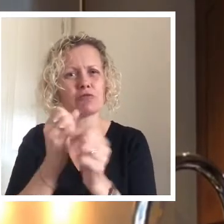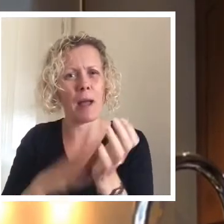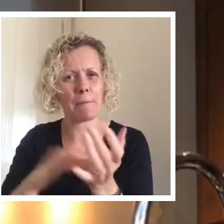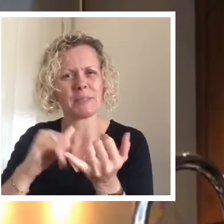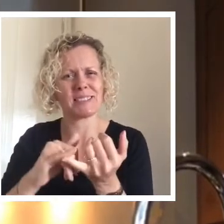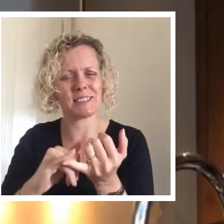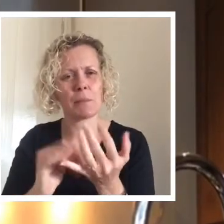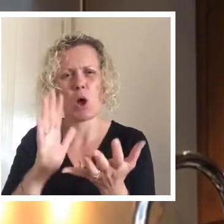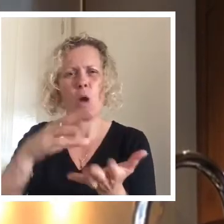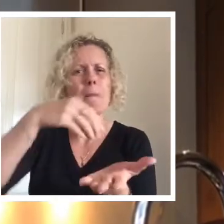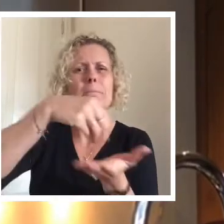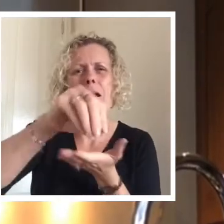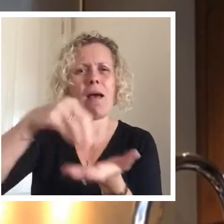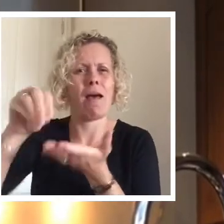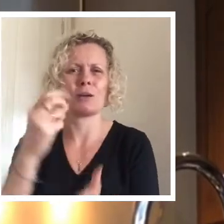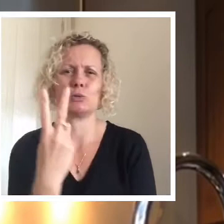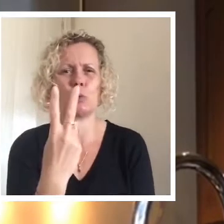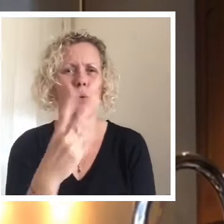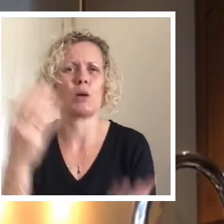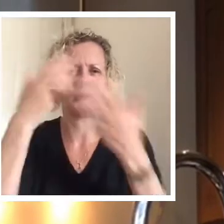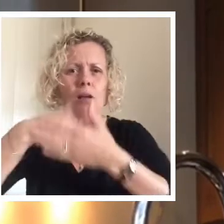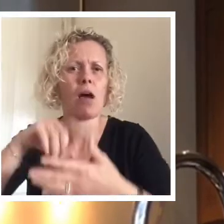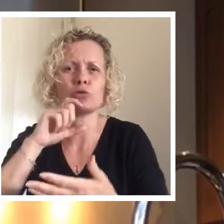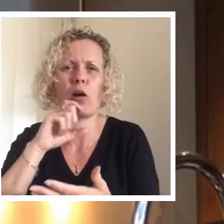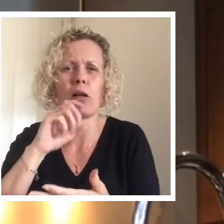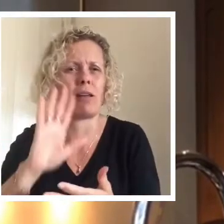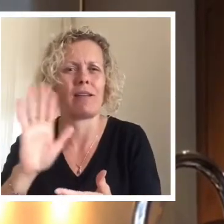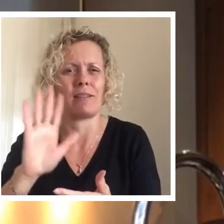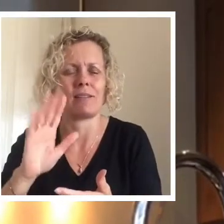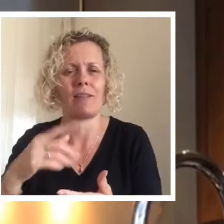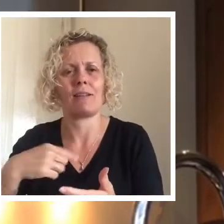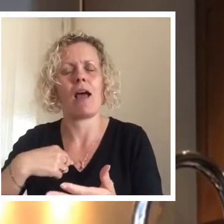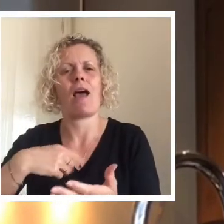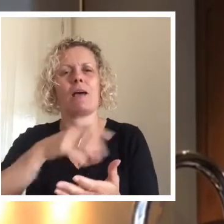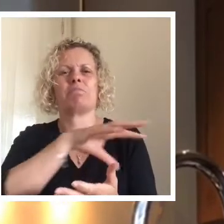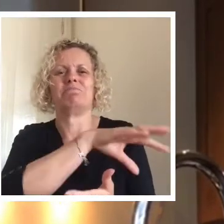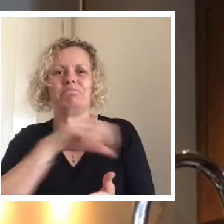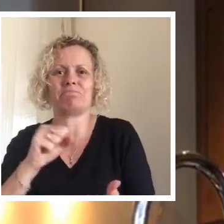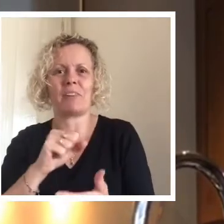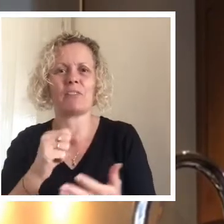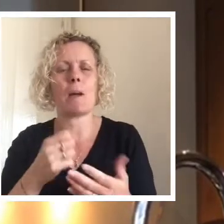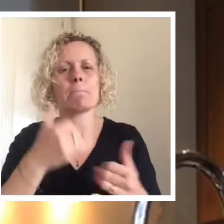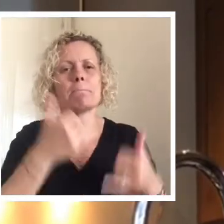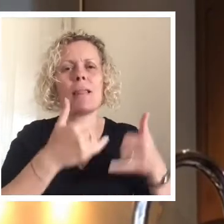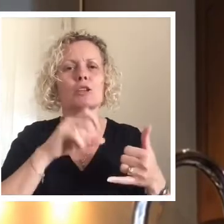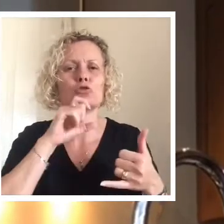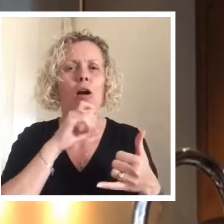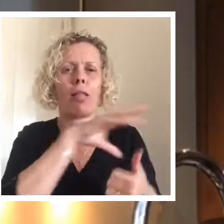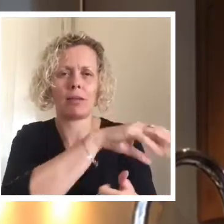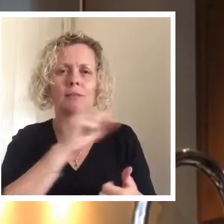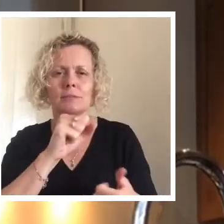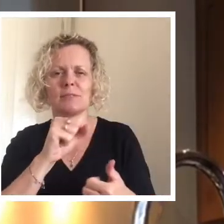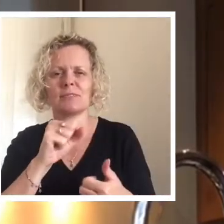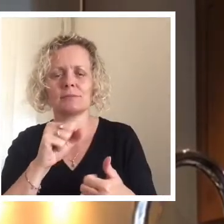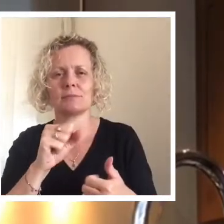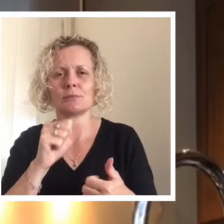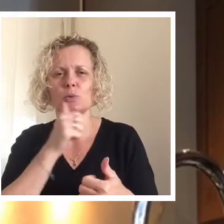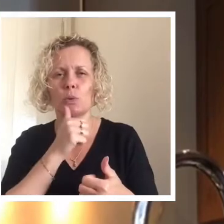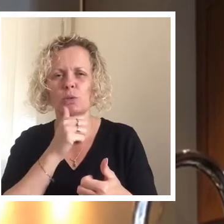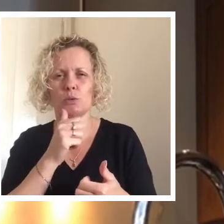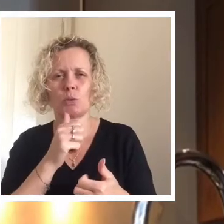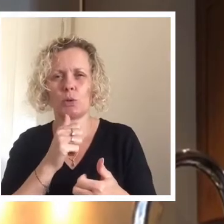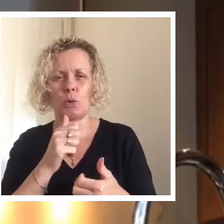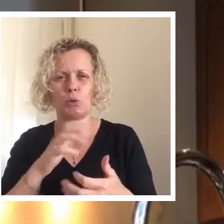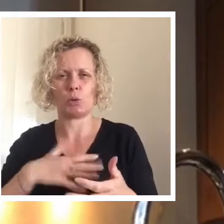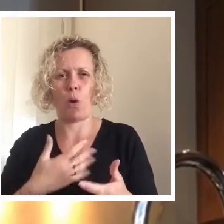instead of buying another dark chocolate bar, I took 35 grams out of my milk chocolate bar because it's staff going and buying